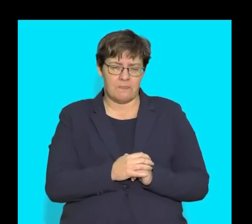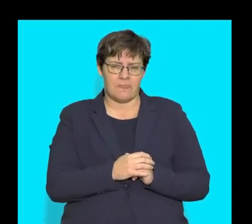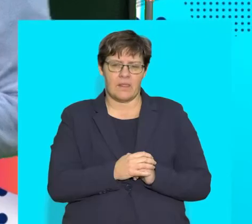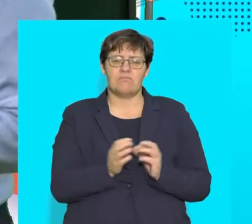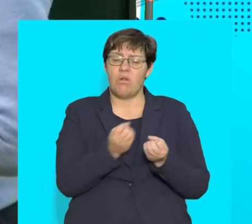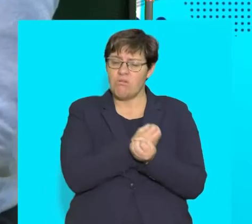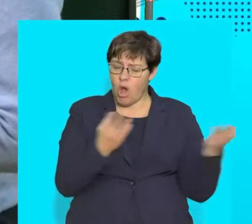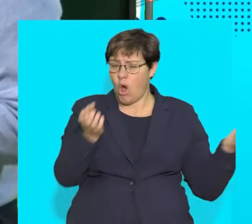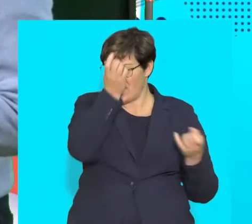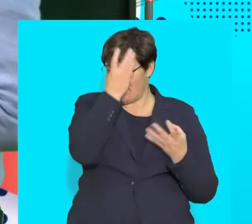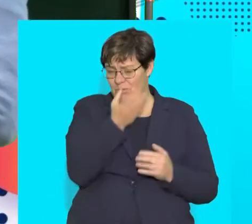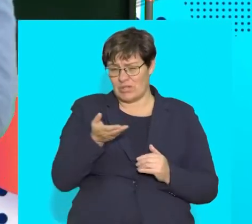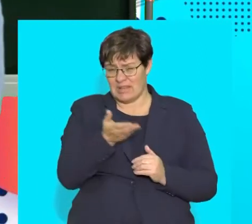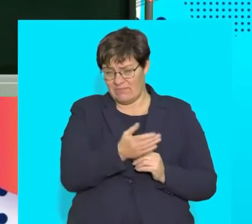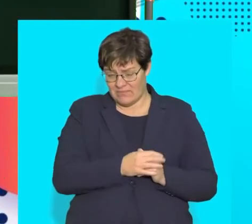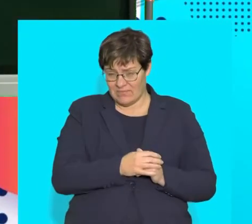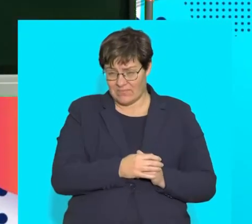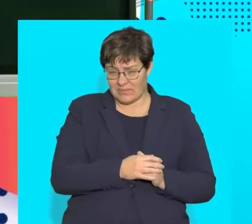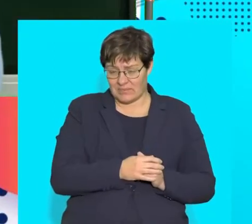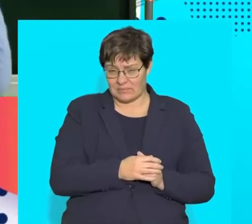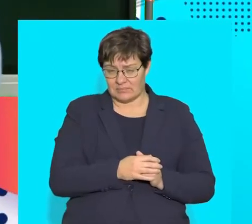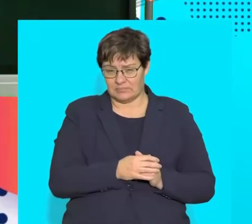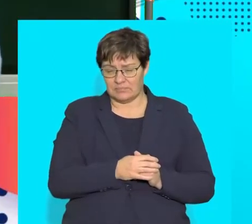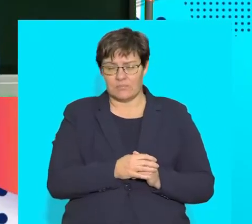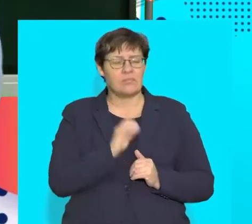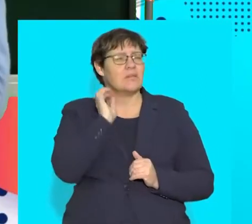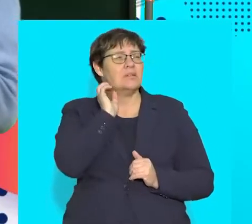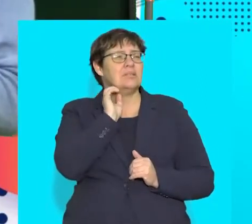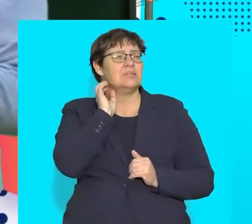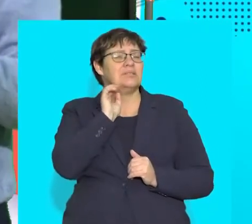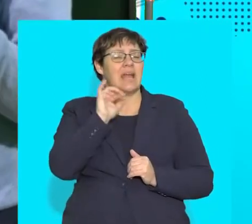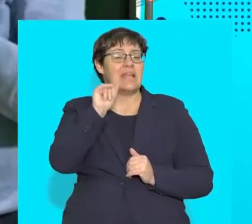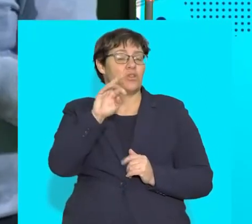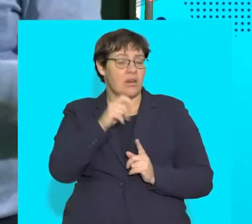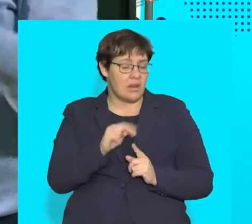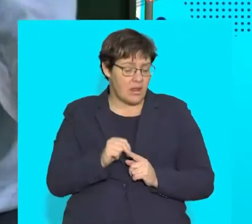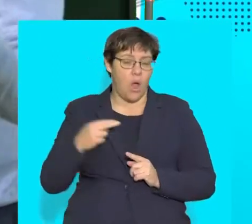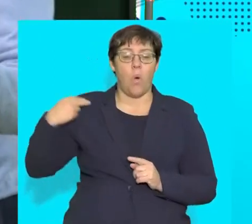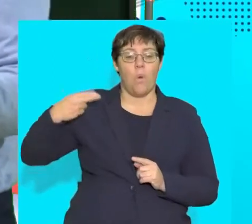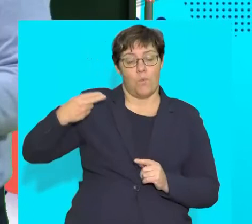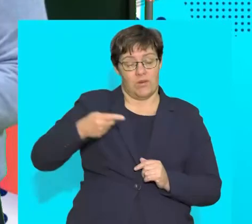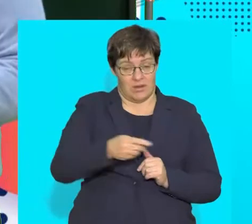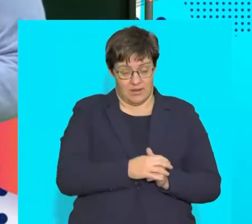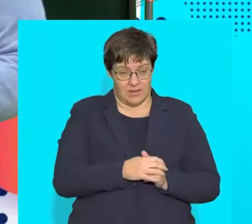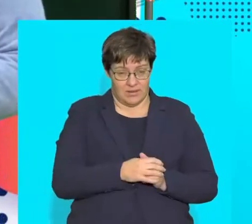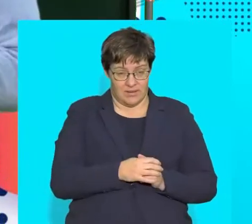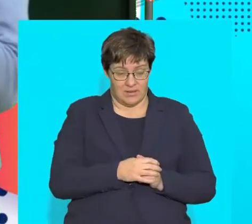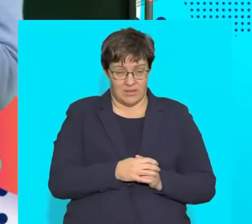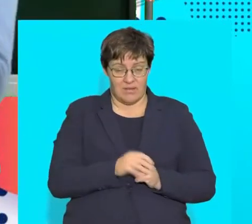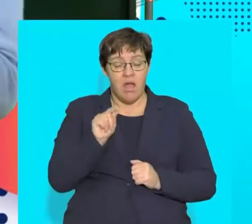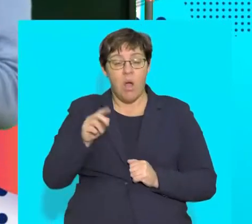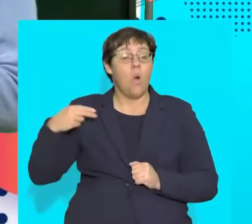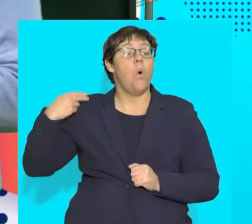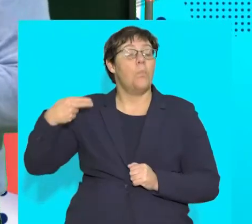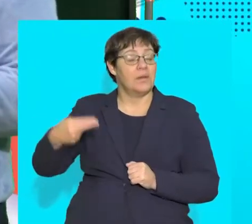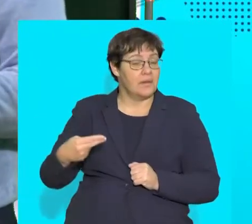that point because there's a lot of information that's given to us around insulin. So, guys, insulin is a hormone. And